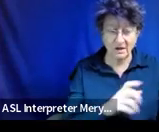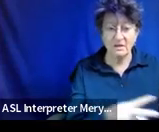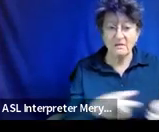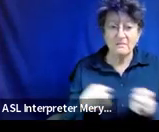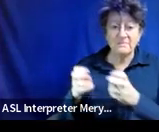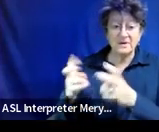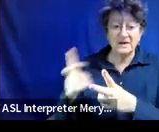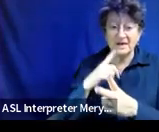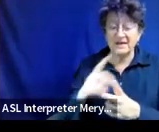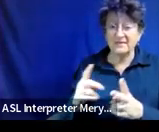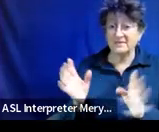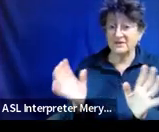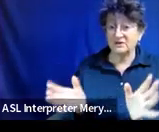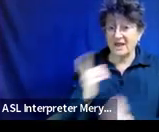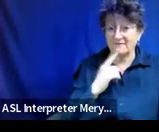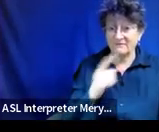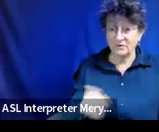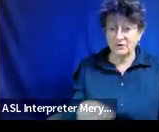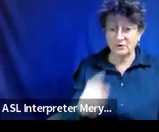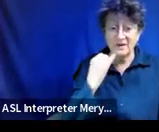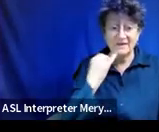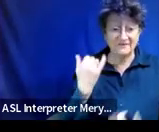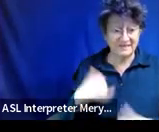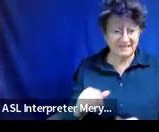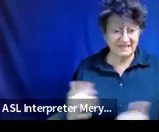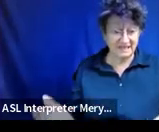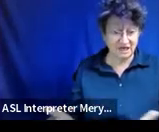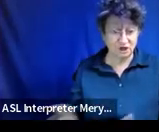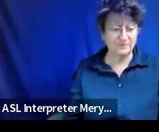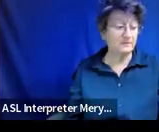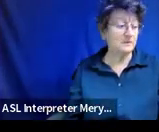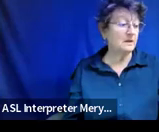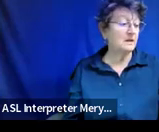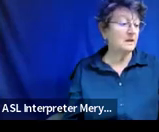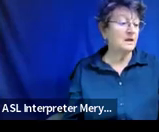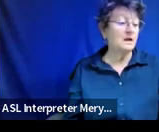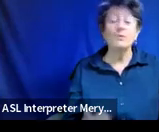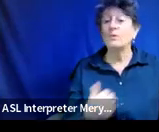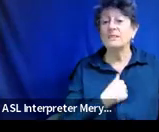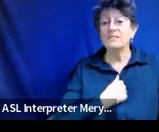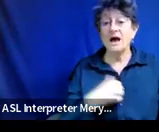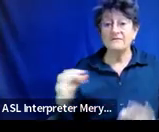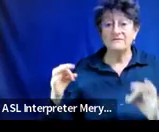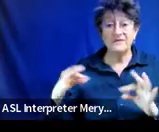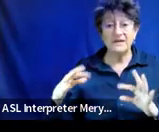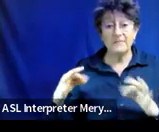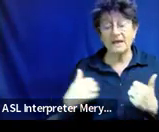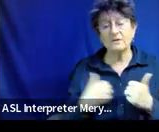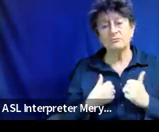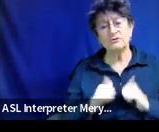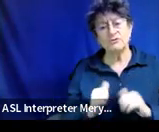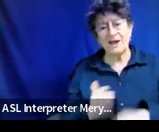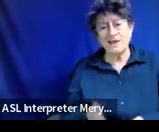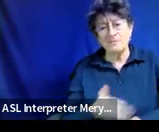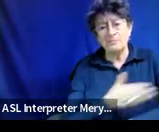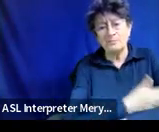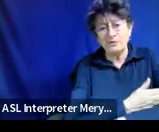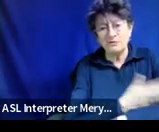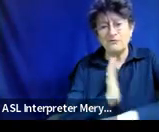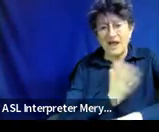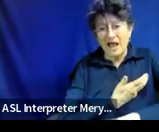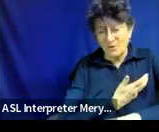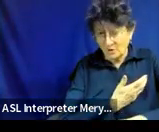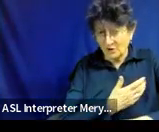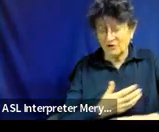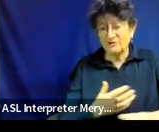chat for all of you if you're still here. And this, we just, we love feedback. We try to improve our PD based off of your feedback as